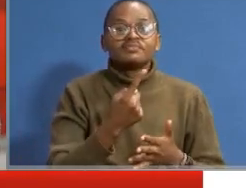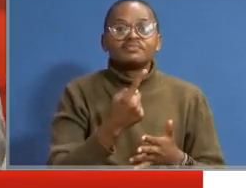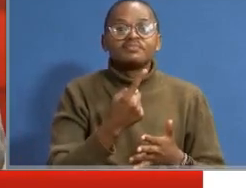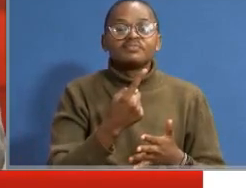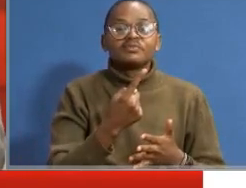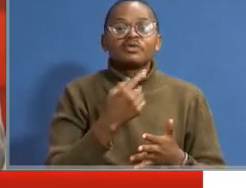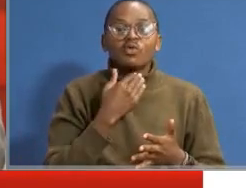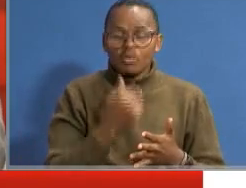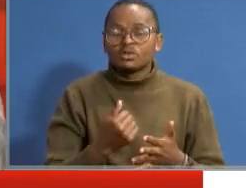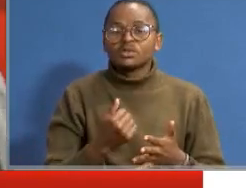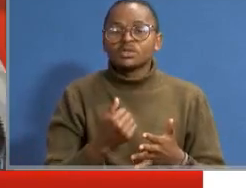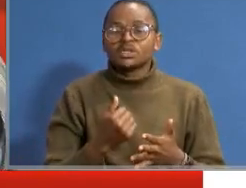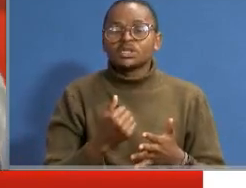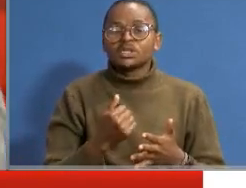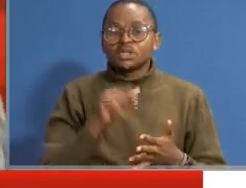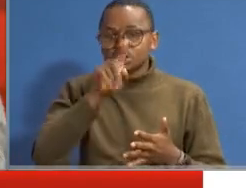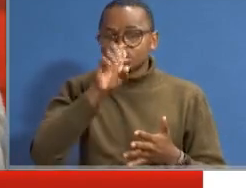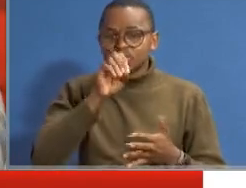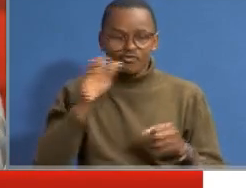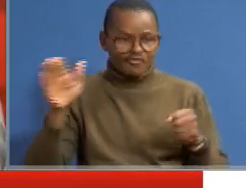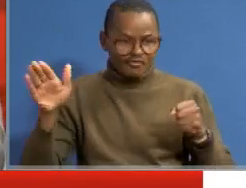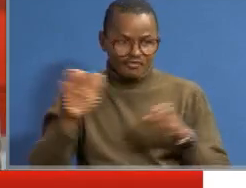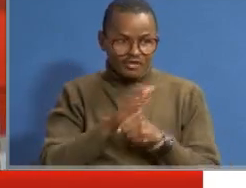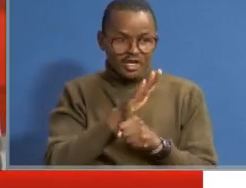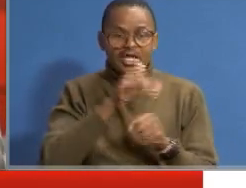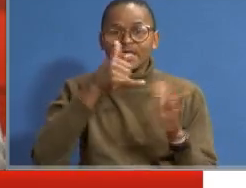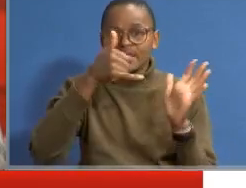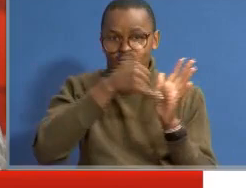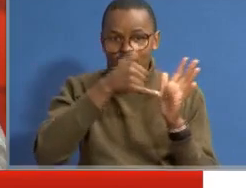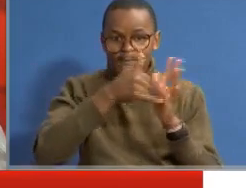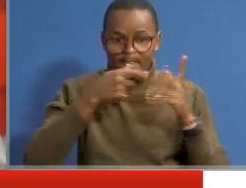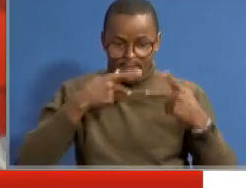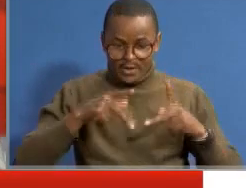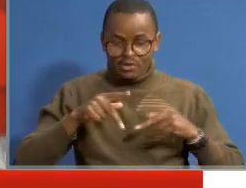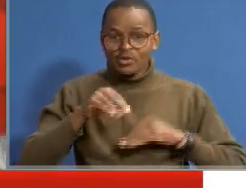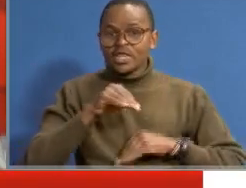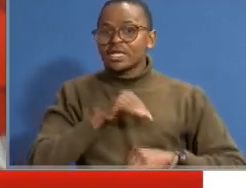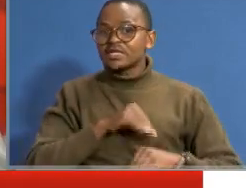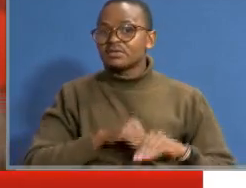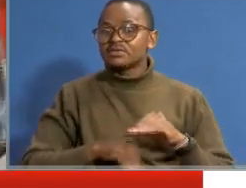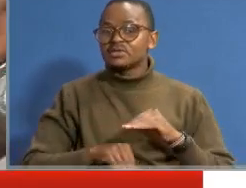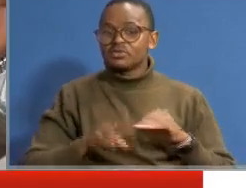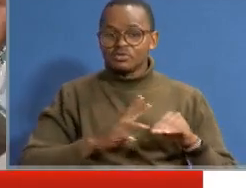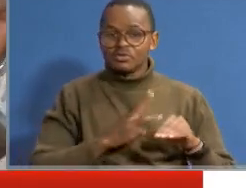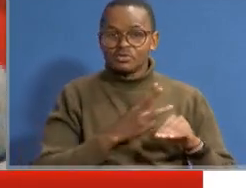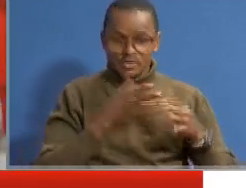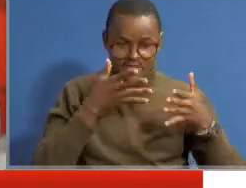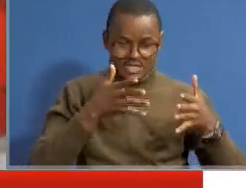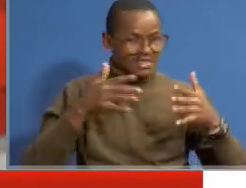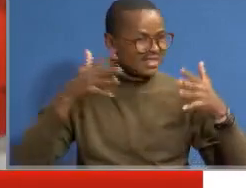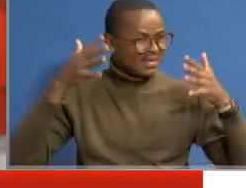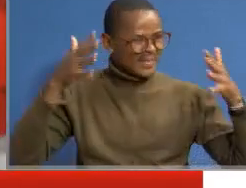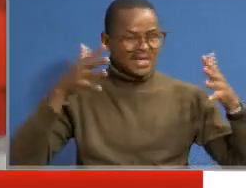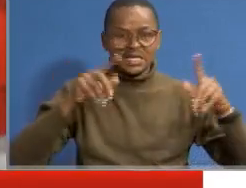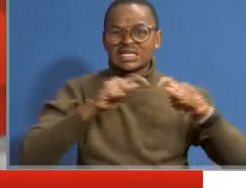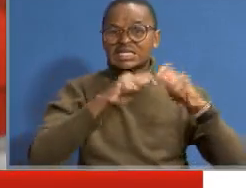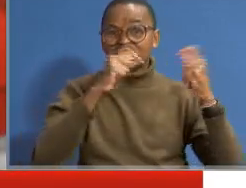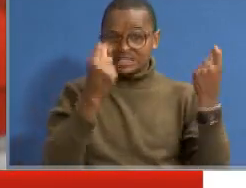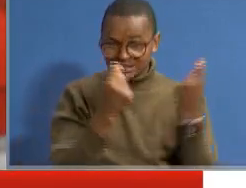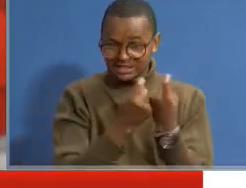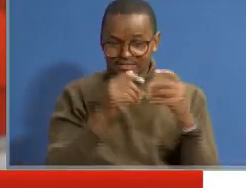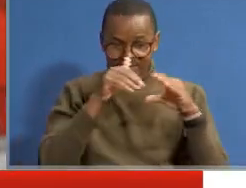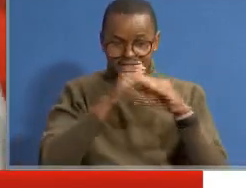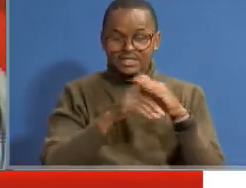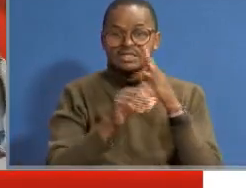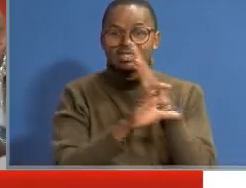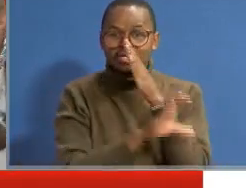we need a fully inclusion of persons with disability. we are the biggest tribe in this country.